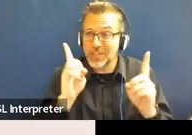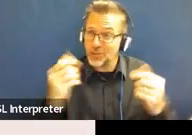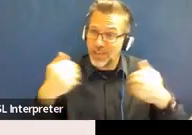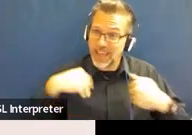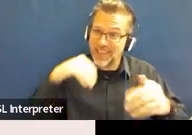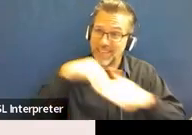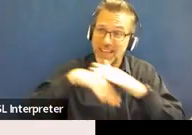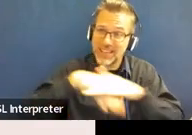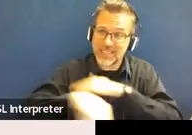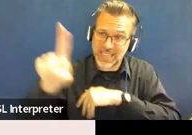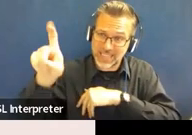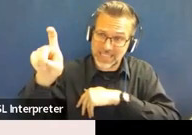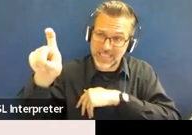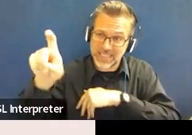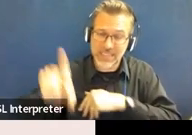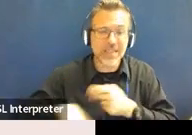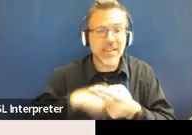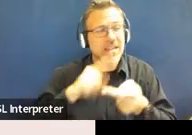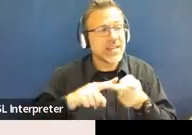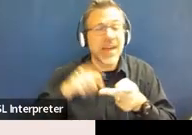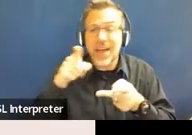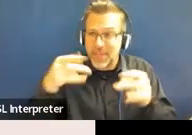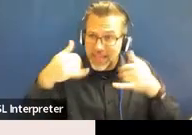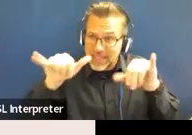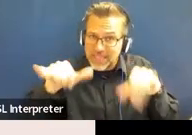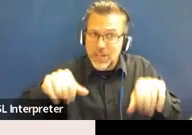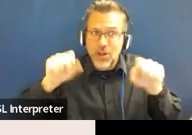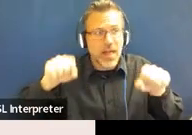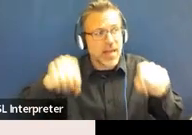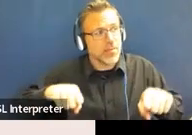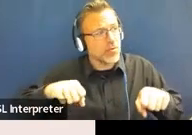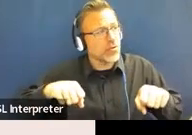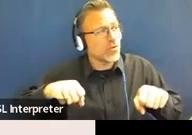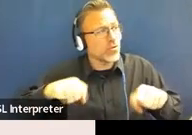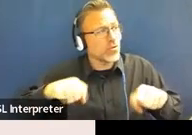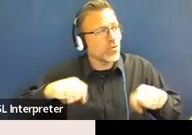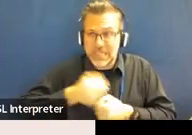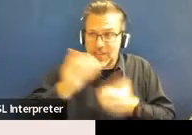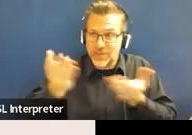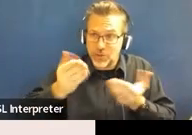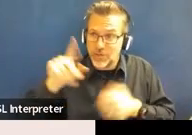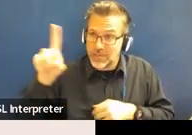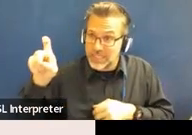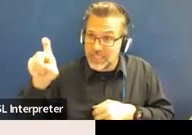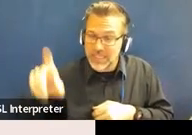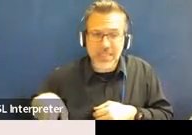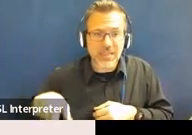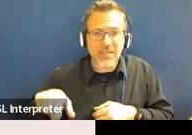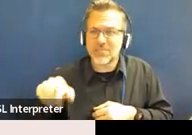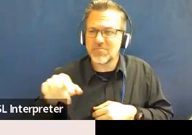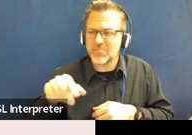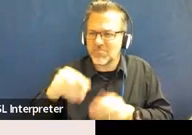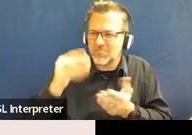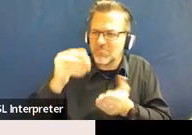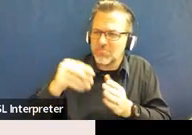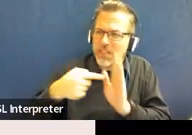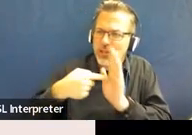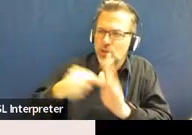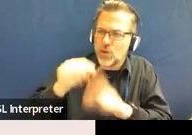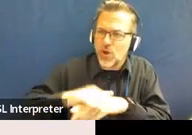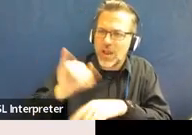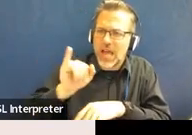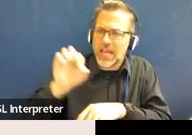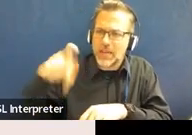place? Are they still able to receive their services, those services that are identified on their IEP and make